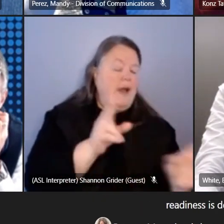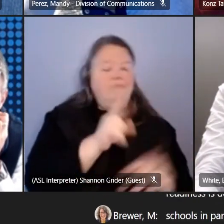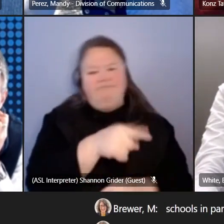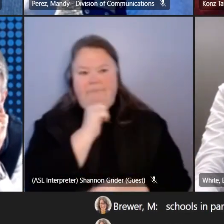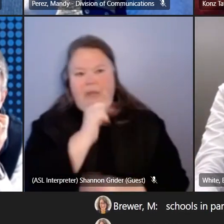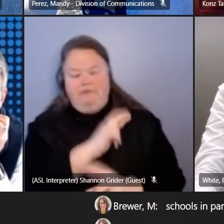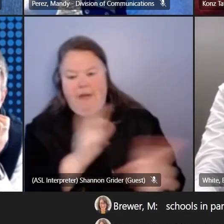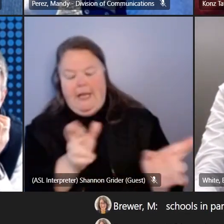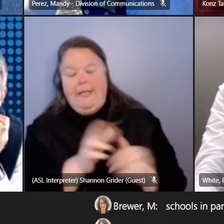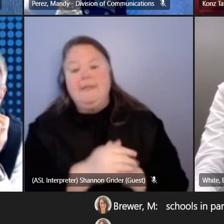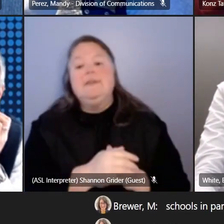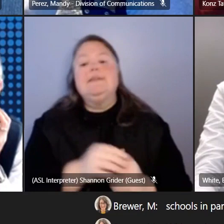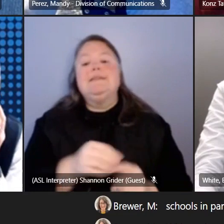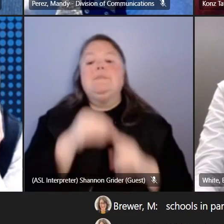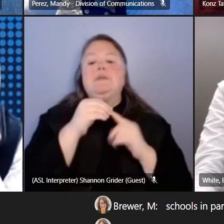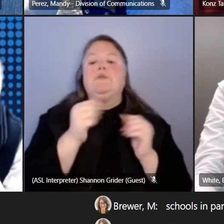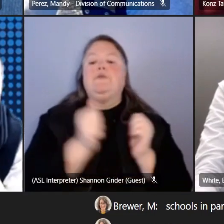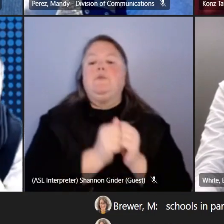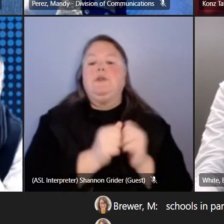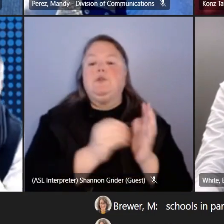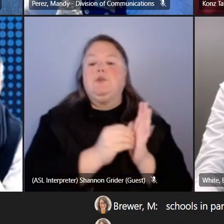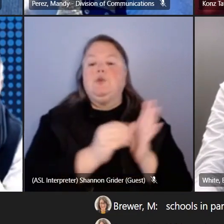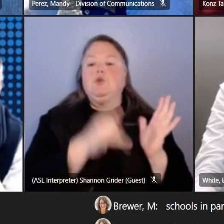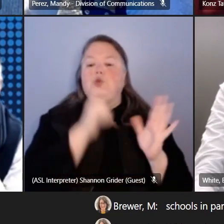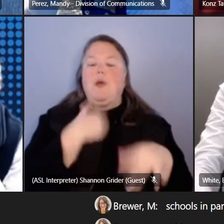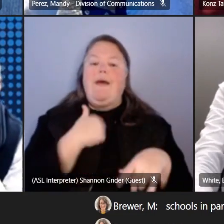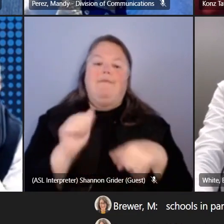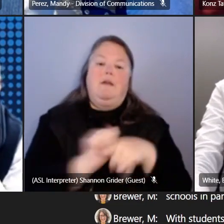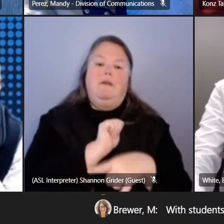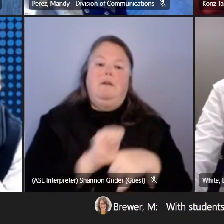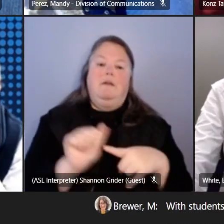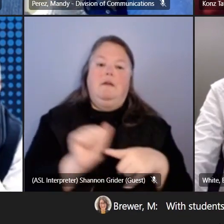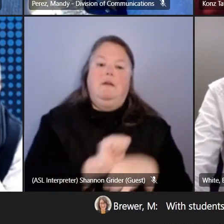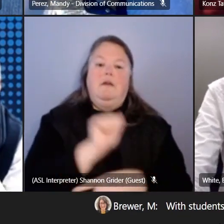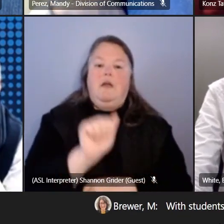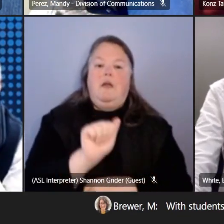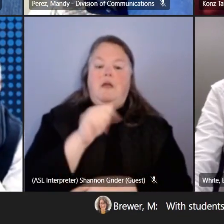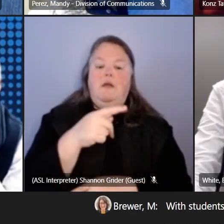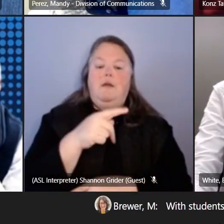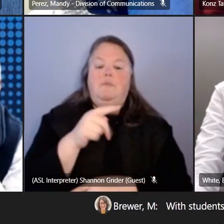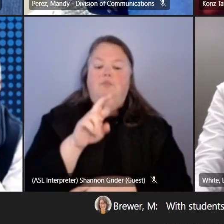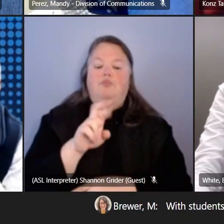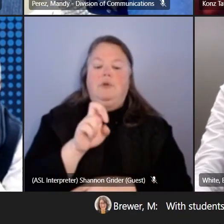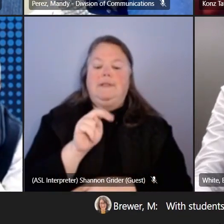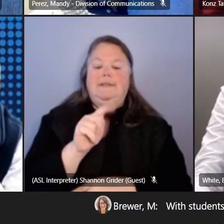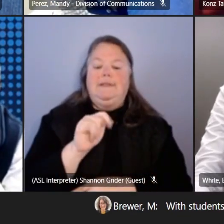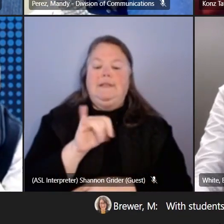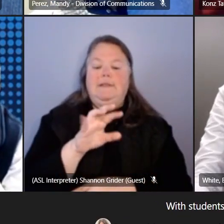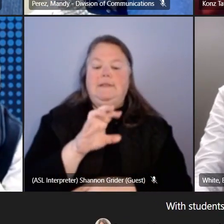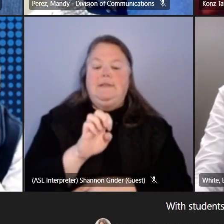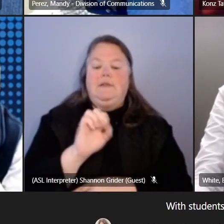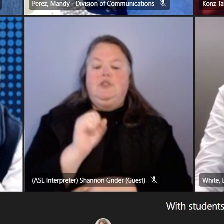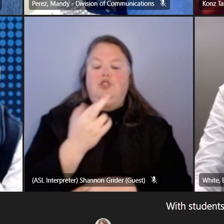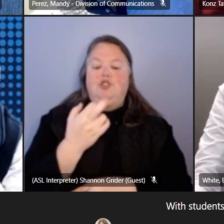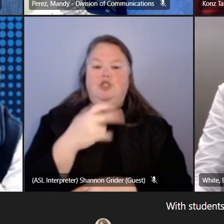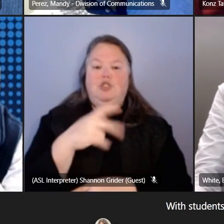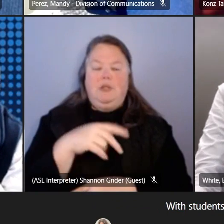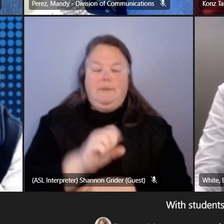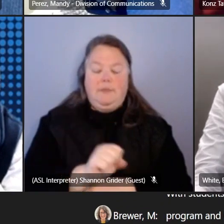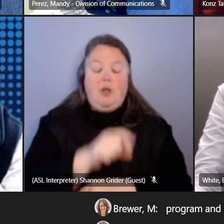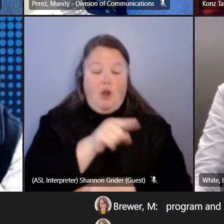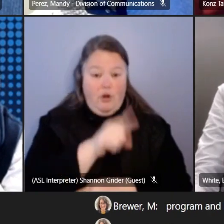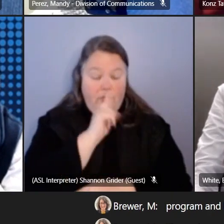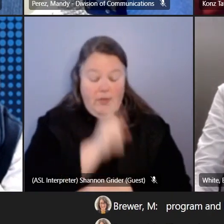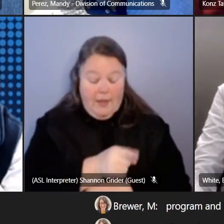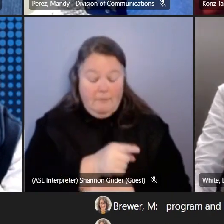with students who are engaged in an apprenticeship program and how they are deemed career ready those changes